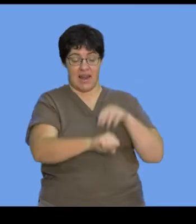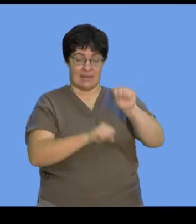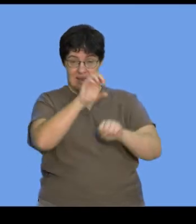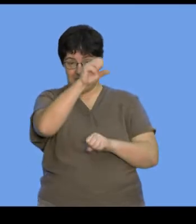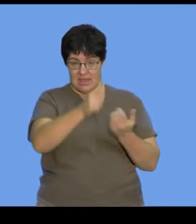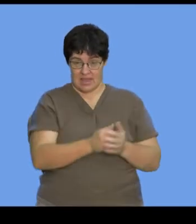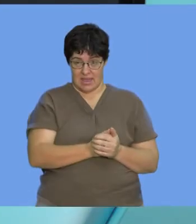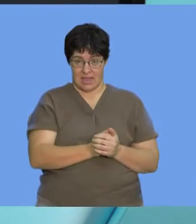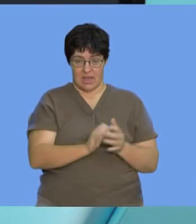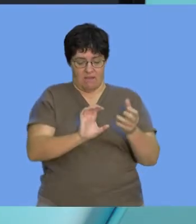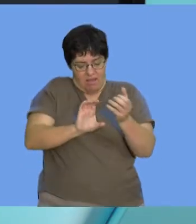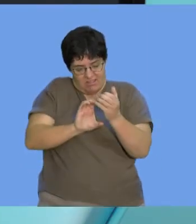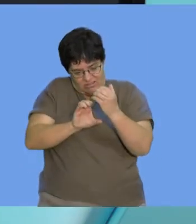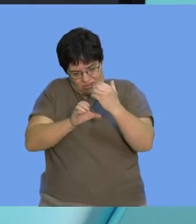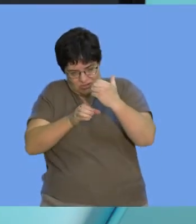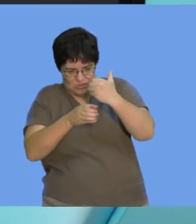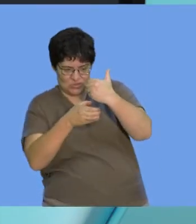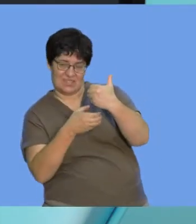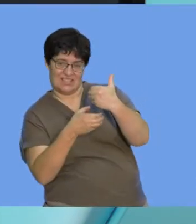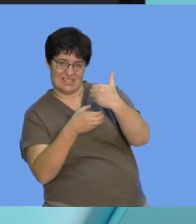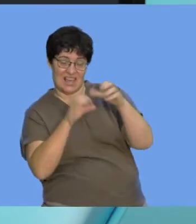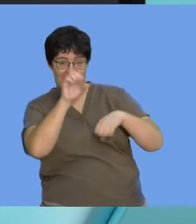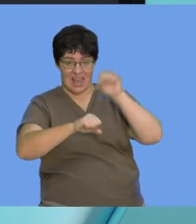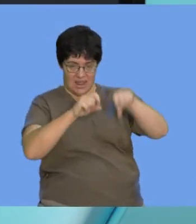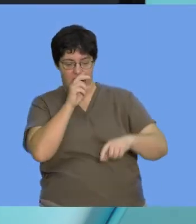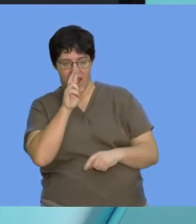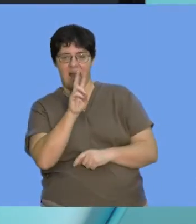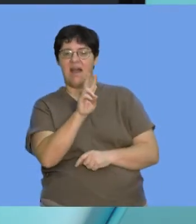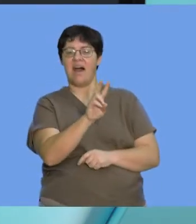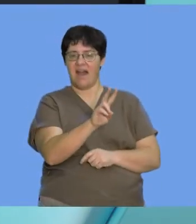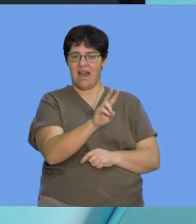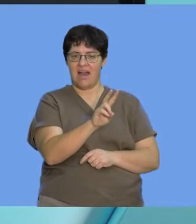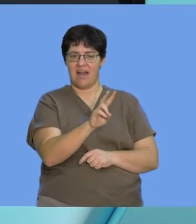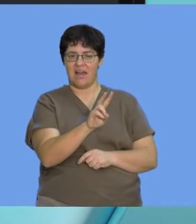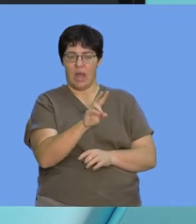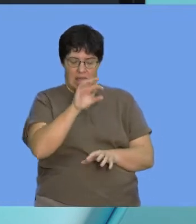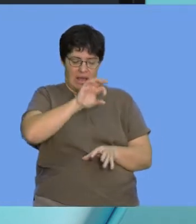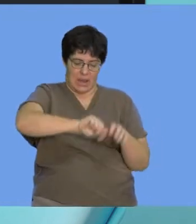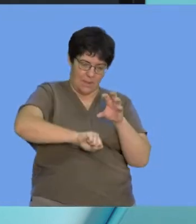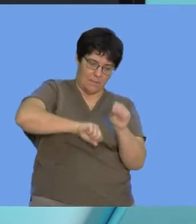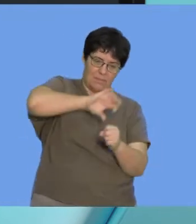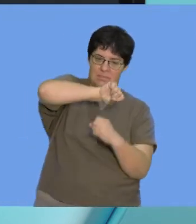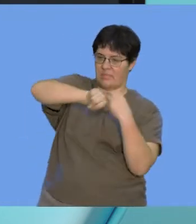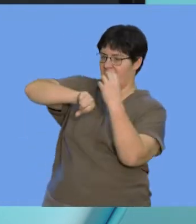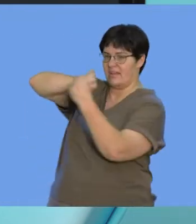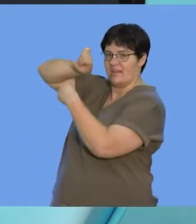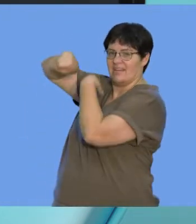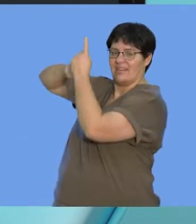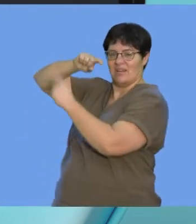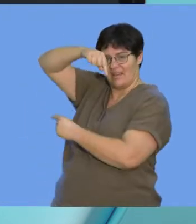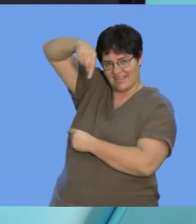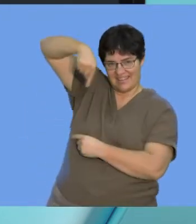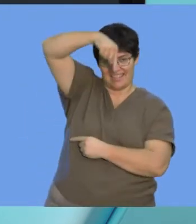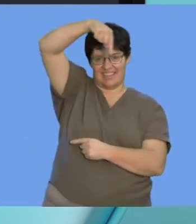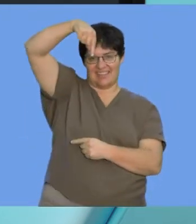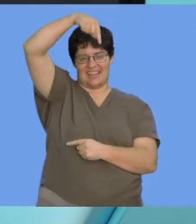if you had a ladder, and if you were able to twist this ladder, you would be able to climb up that ladder in